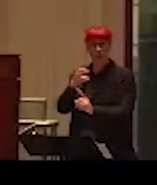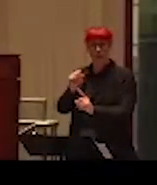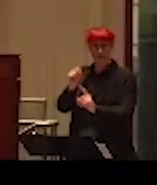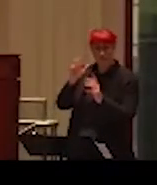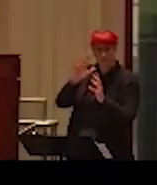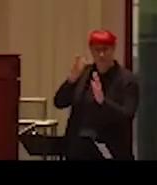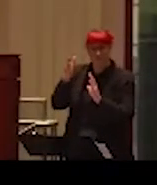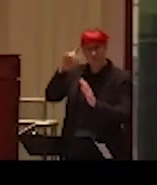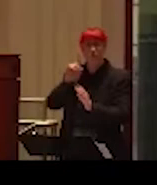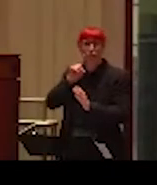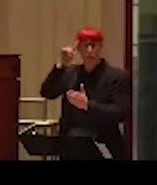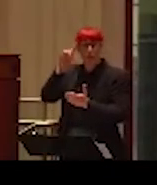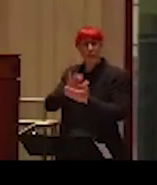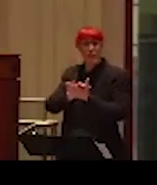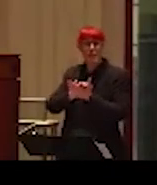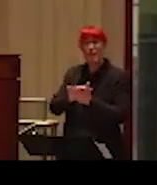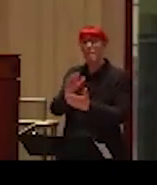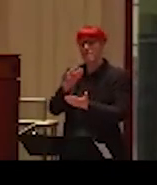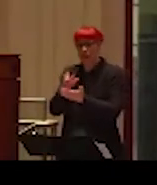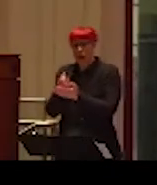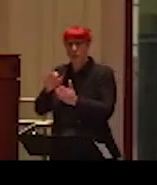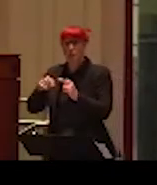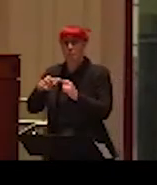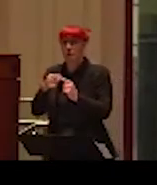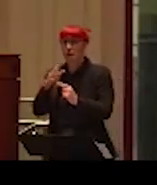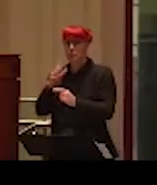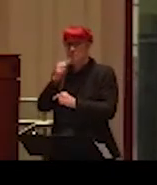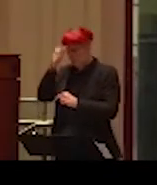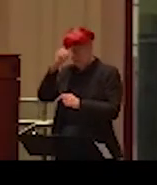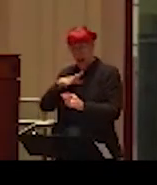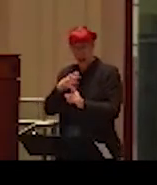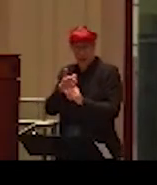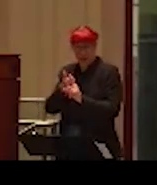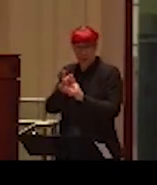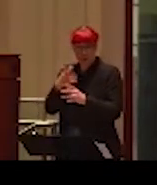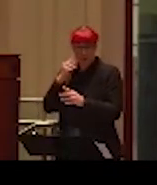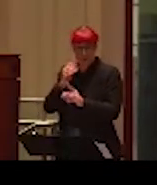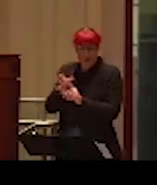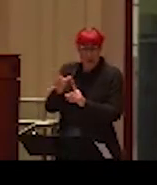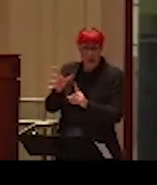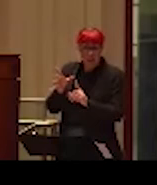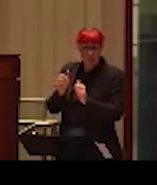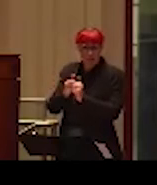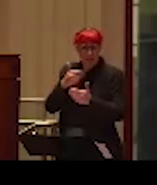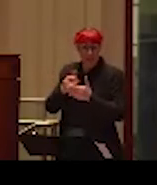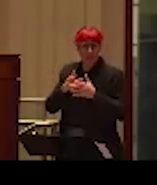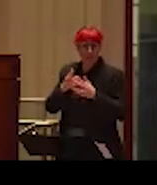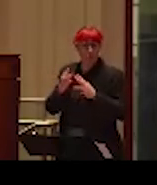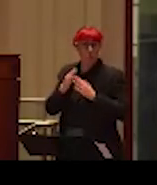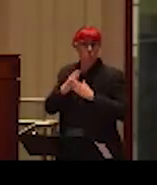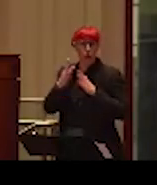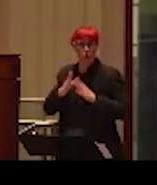victimization in intimate relationships. I will be, I will be presenting two segments.